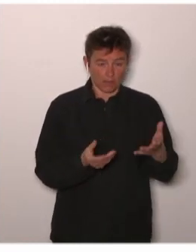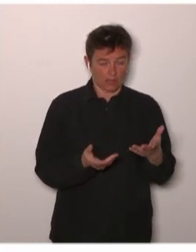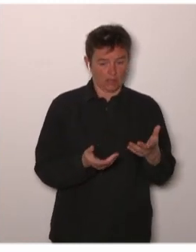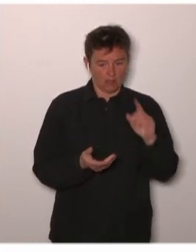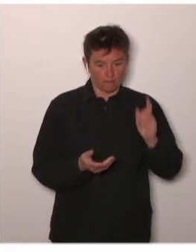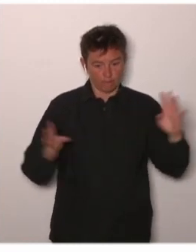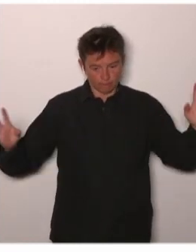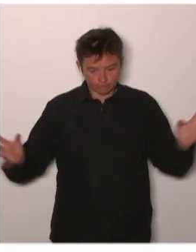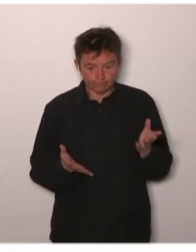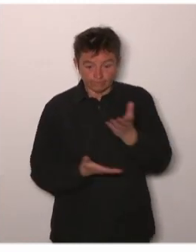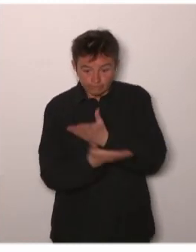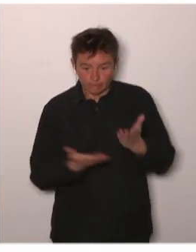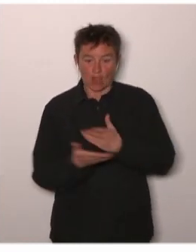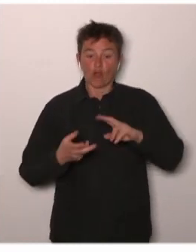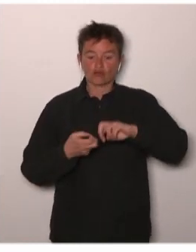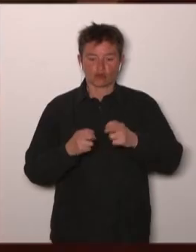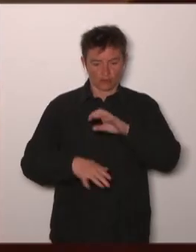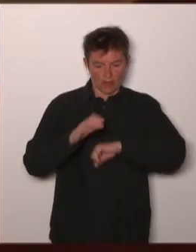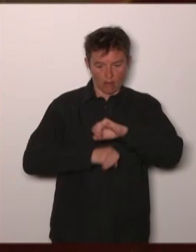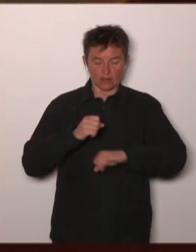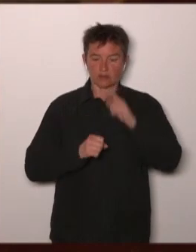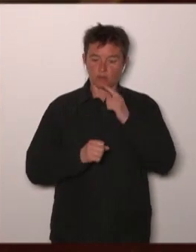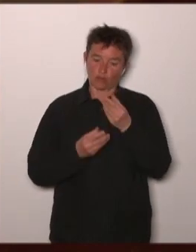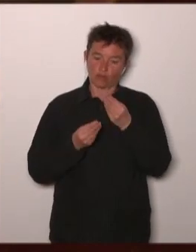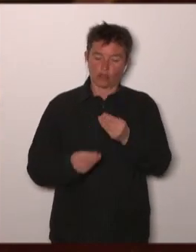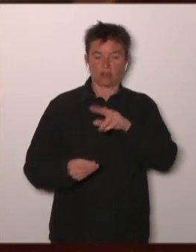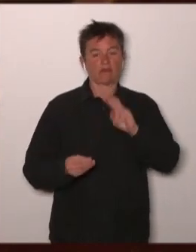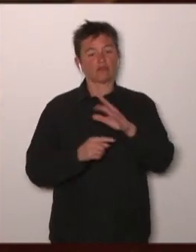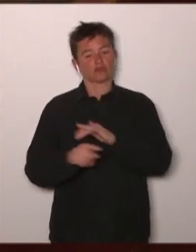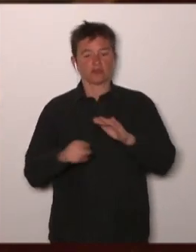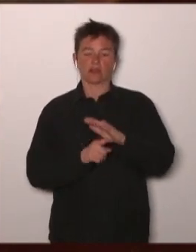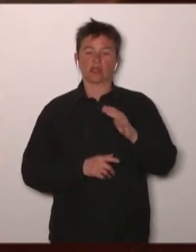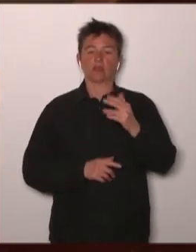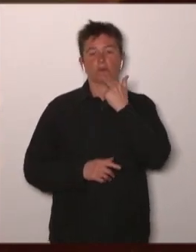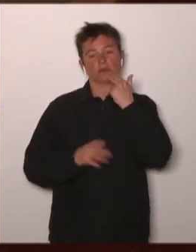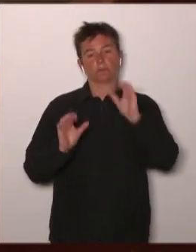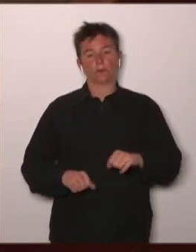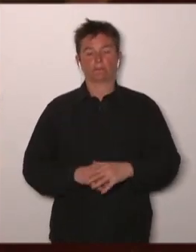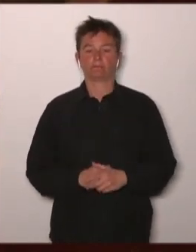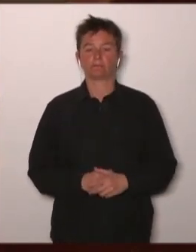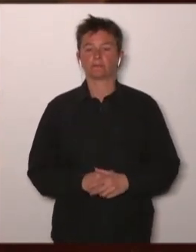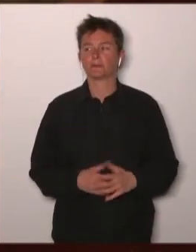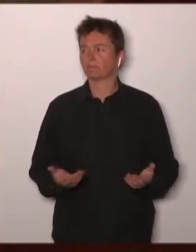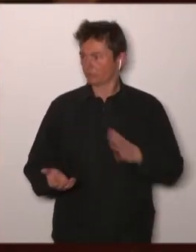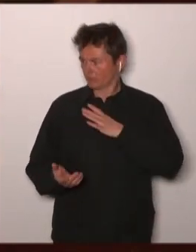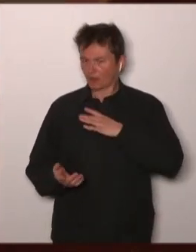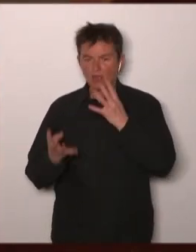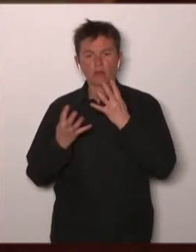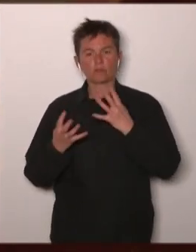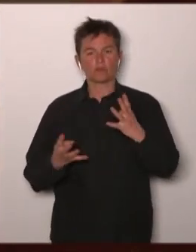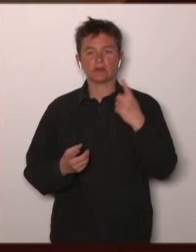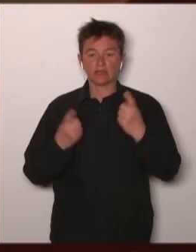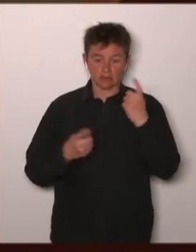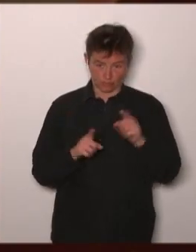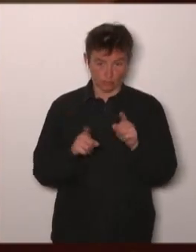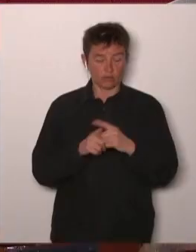serve society two last questions before we get the questions from the audience and if you are connected also you can have your questions